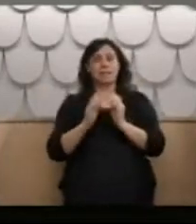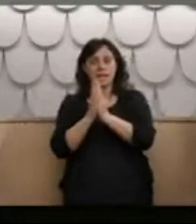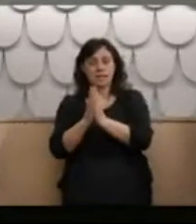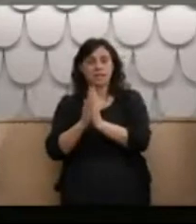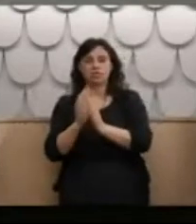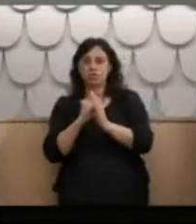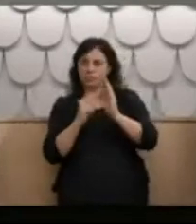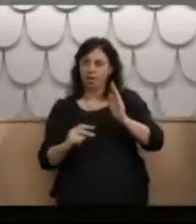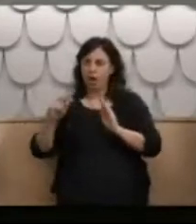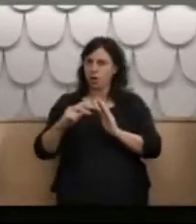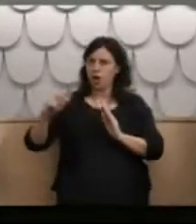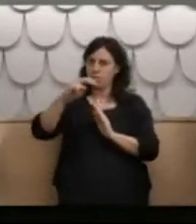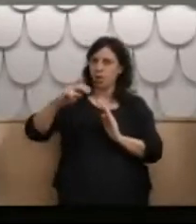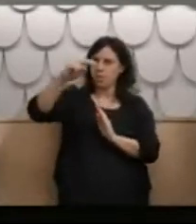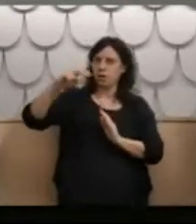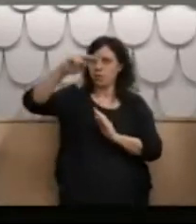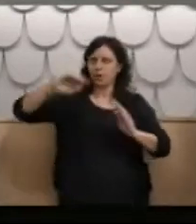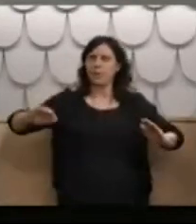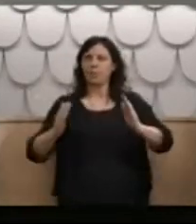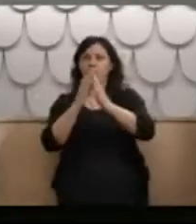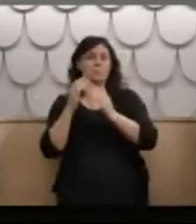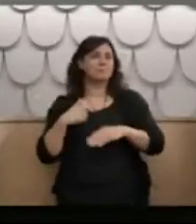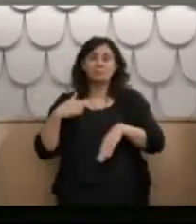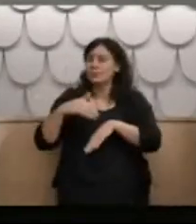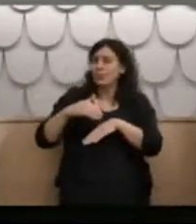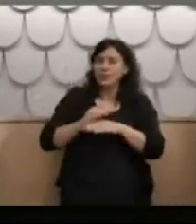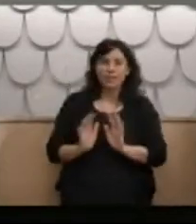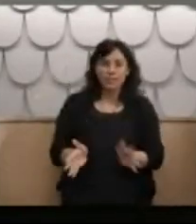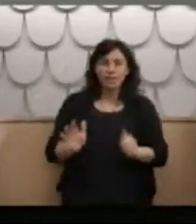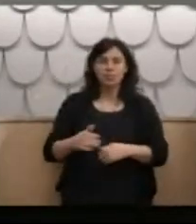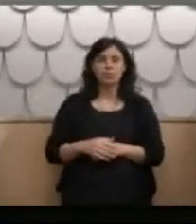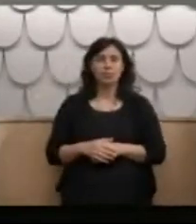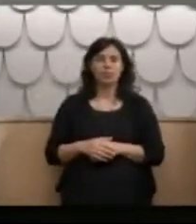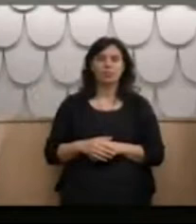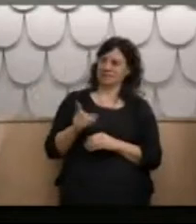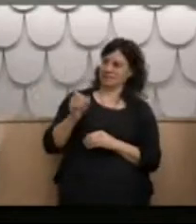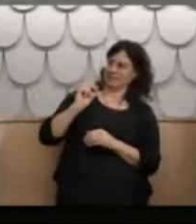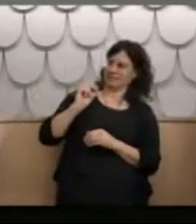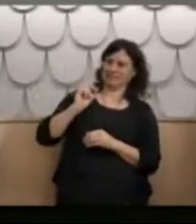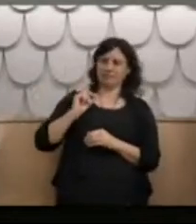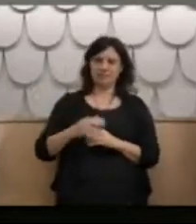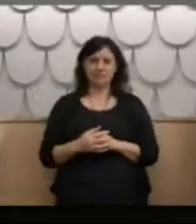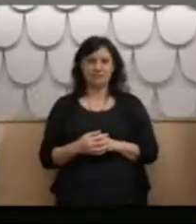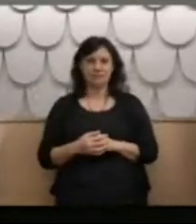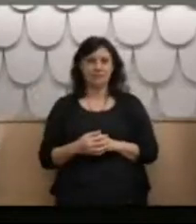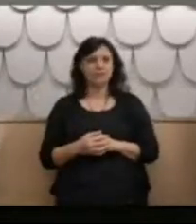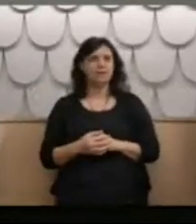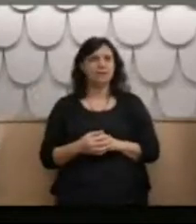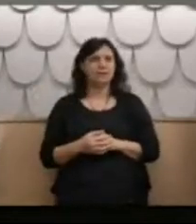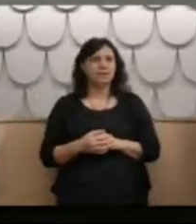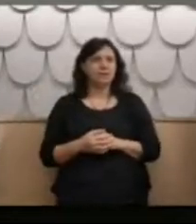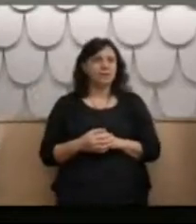Christchurch. I was just being naughty. When I got to the top, I thought, it would be funny if I called out and said I was going to jump,